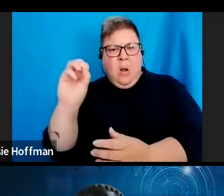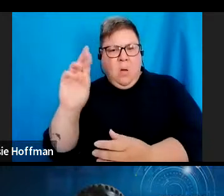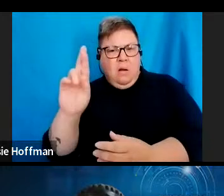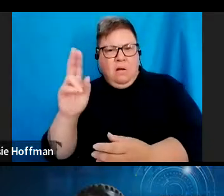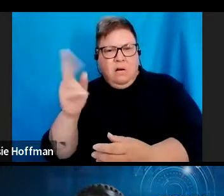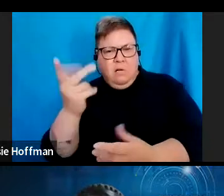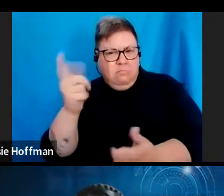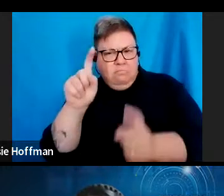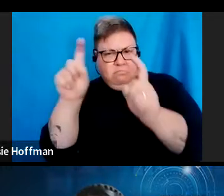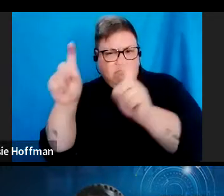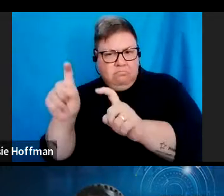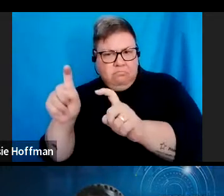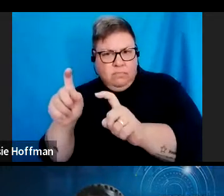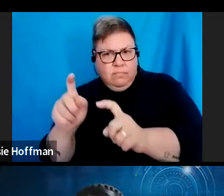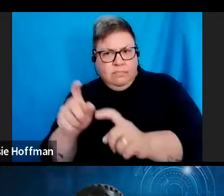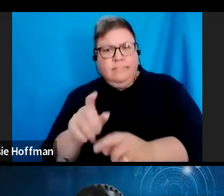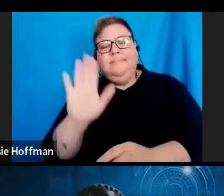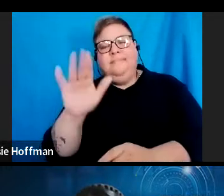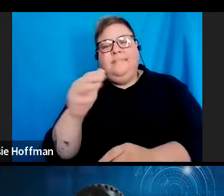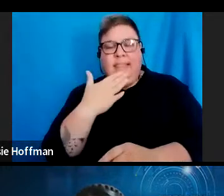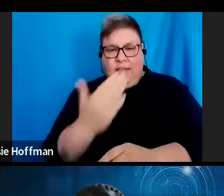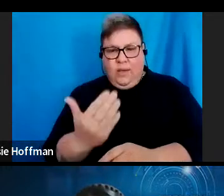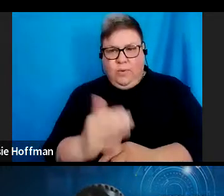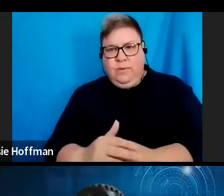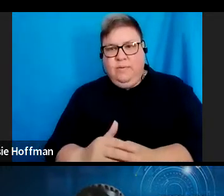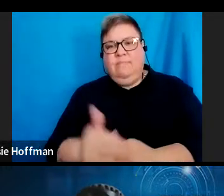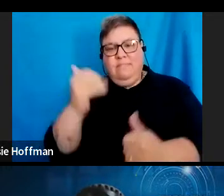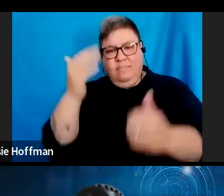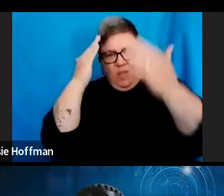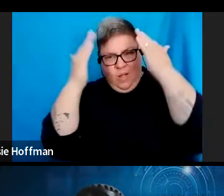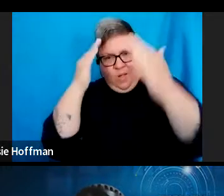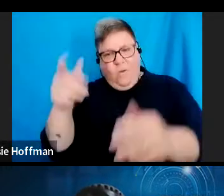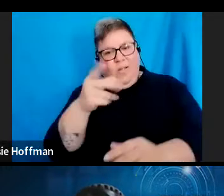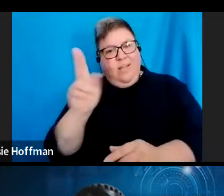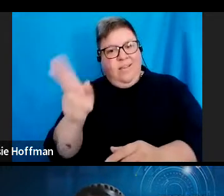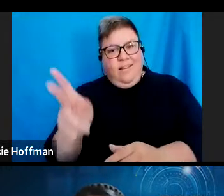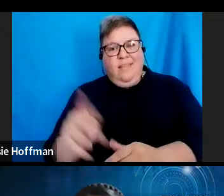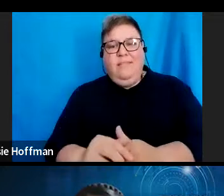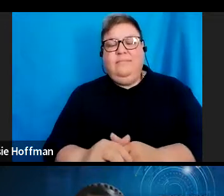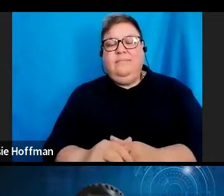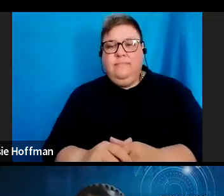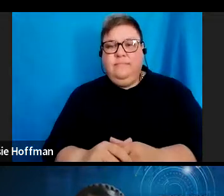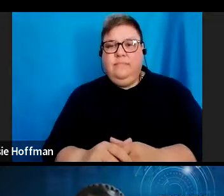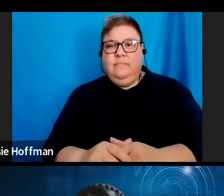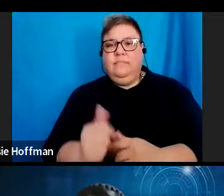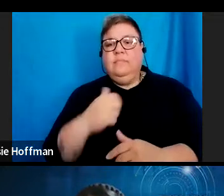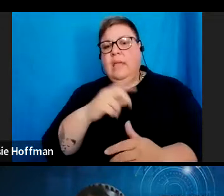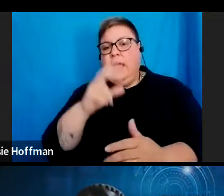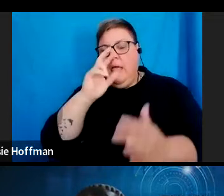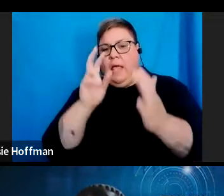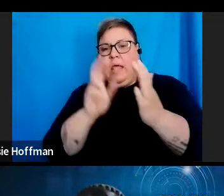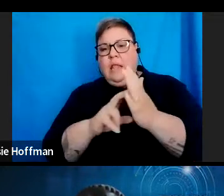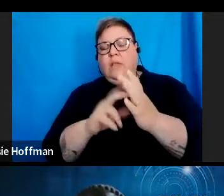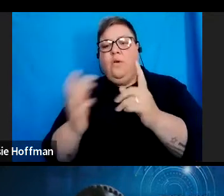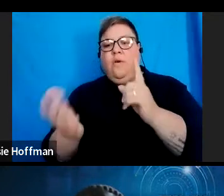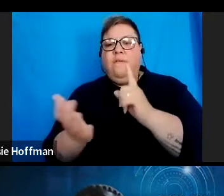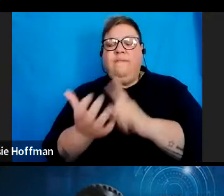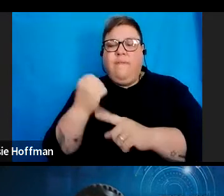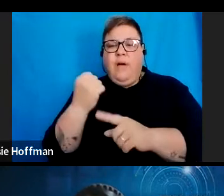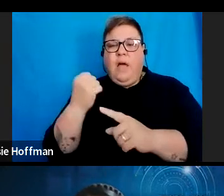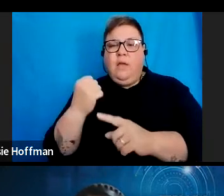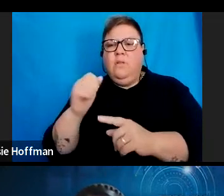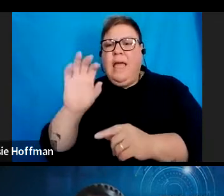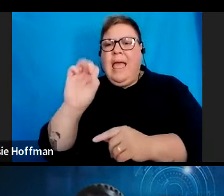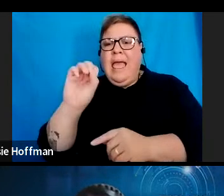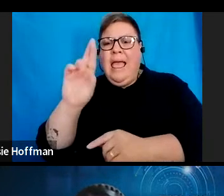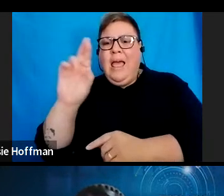Thank you for that question. Good evening, ladies and gentlemen, once again. We would need to find out what is the actual error message that